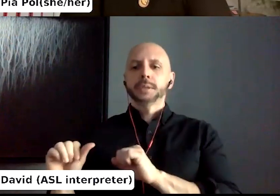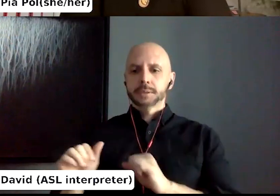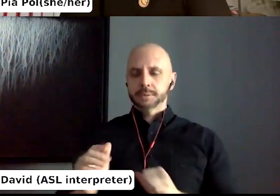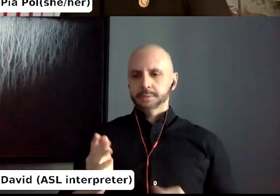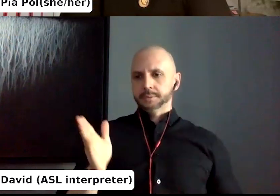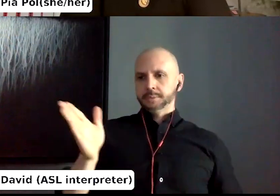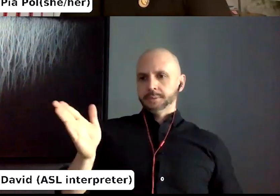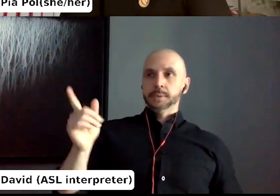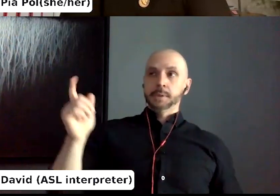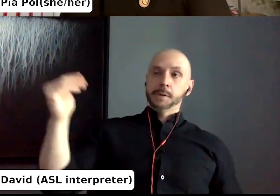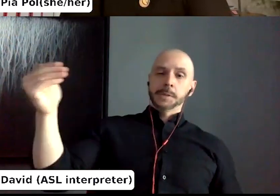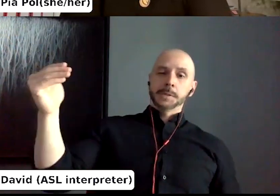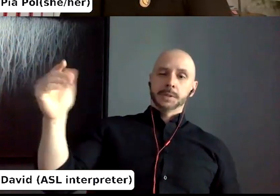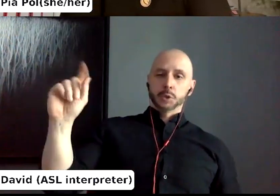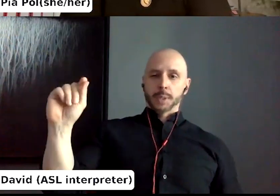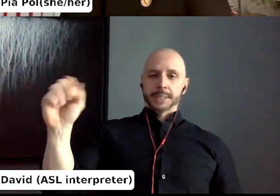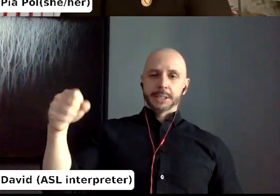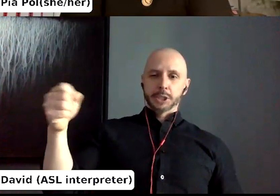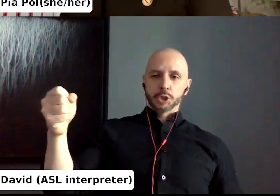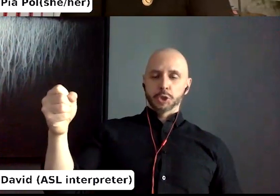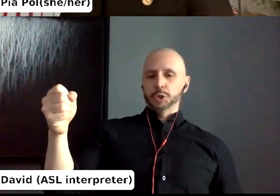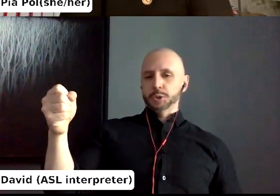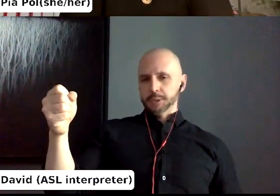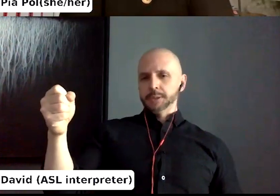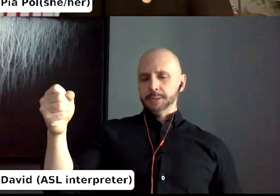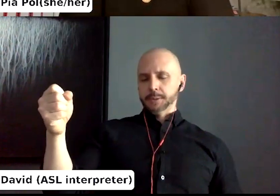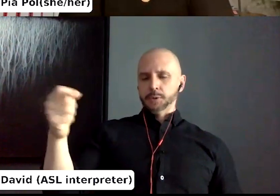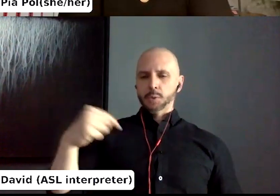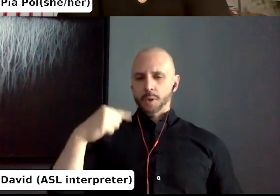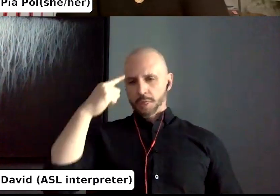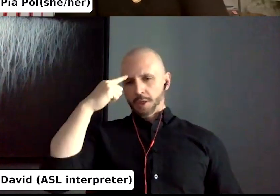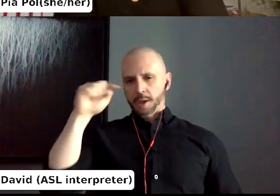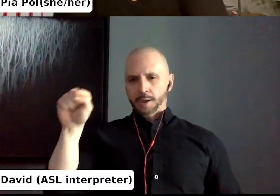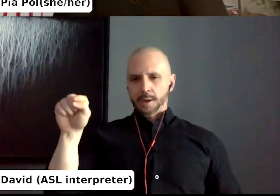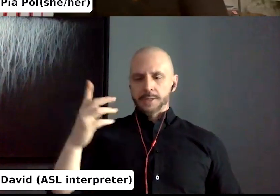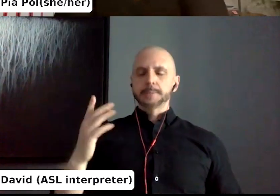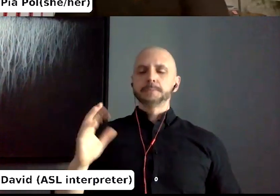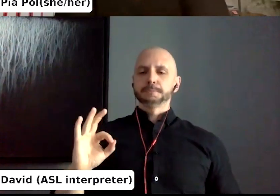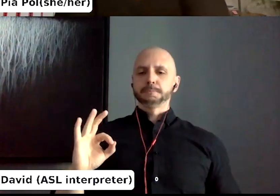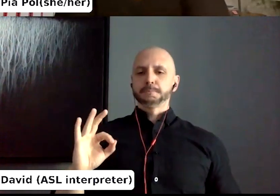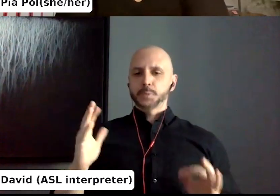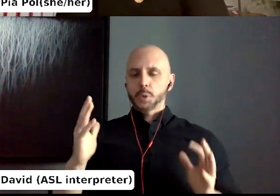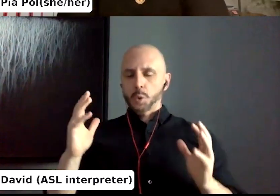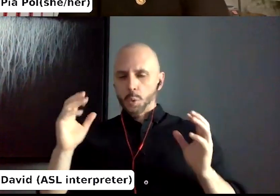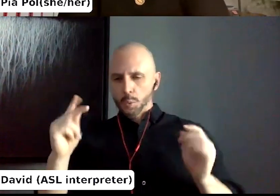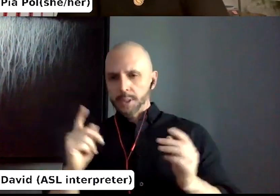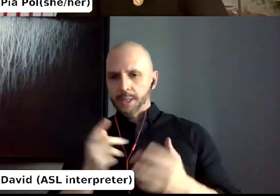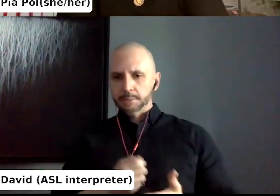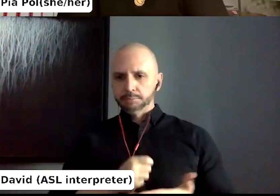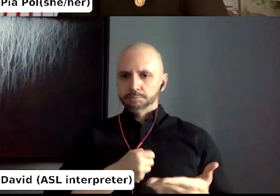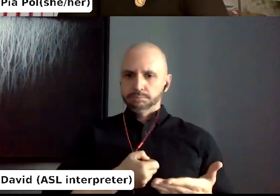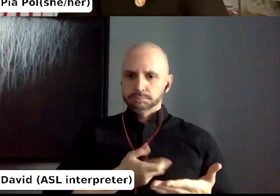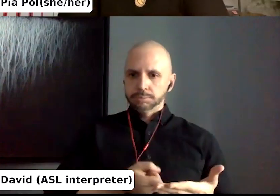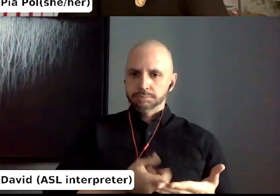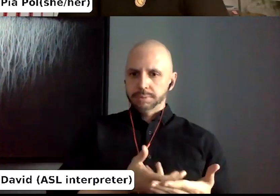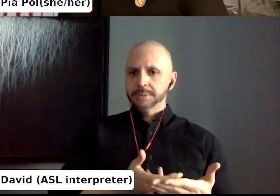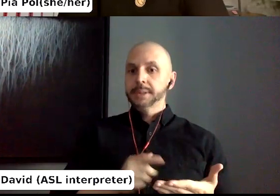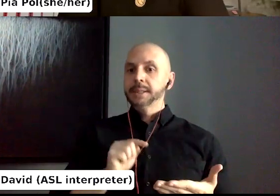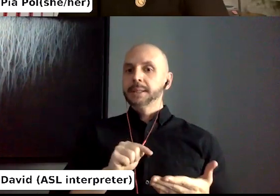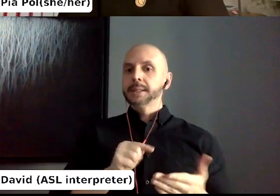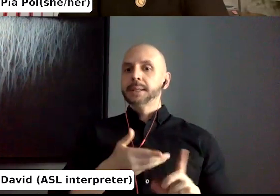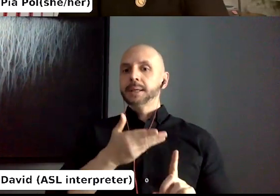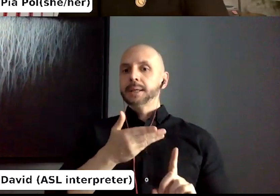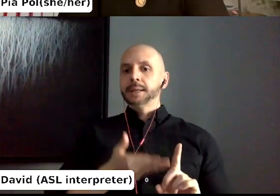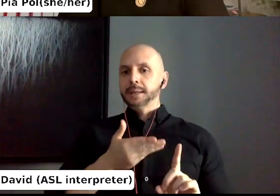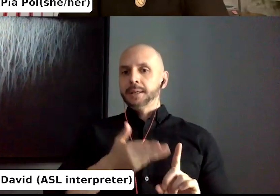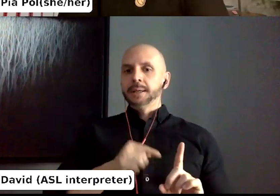five years. Um, so it's more about this team, um, that is, is working in a bookshop, which has a new